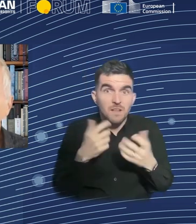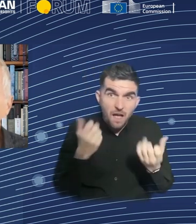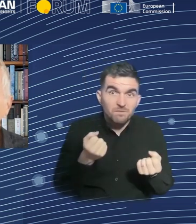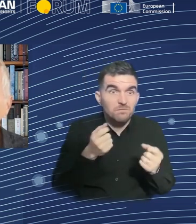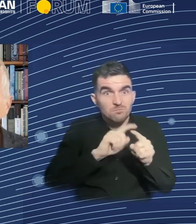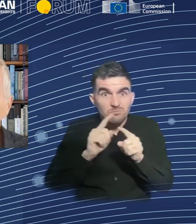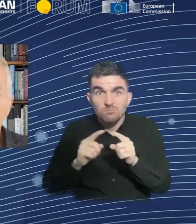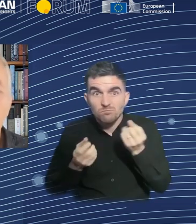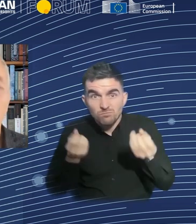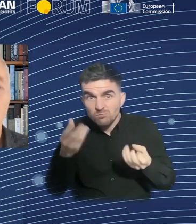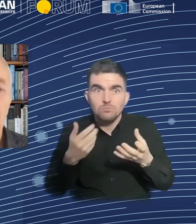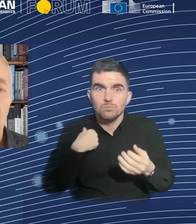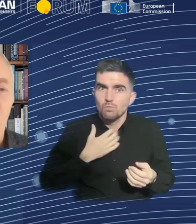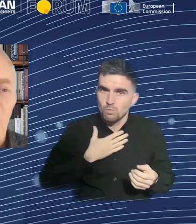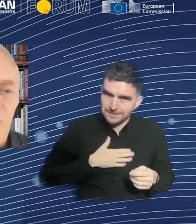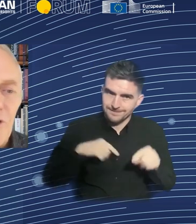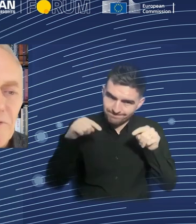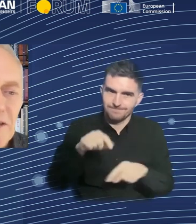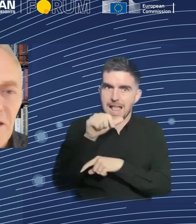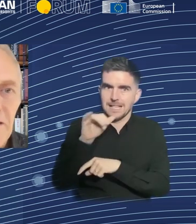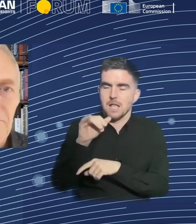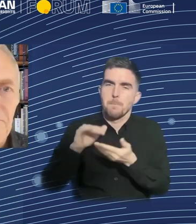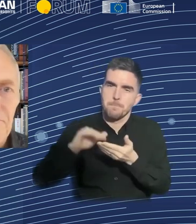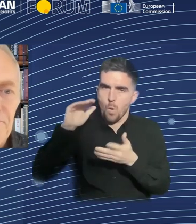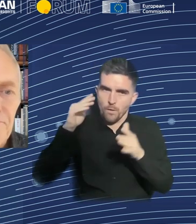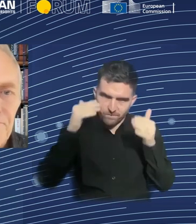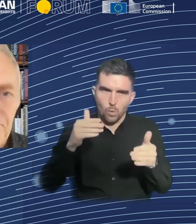focused on lifting up the entire world. Next slide.